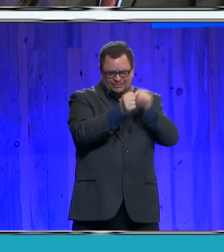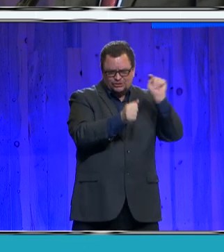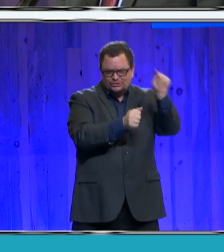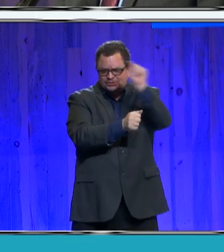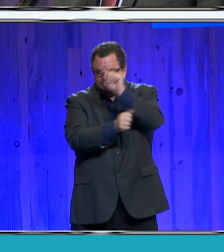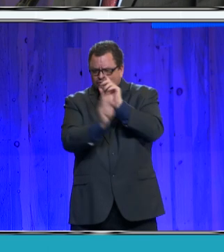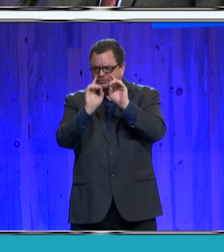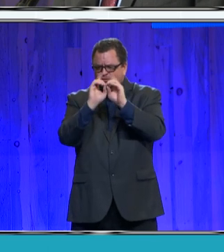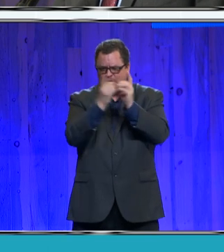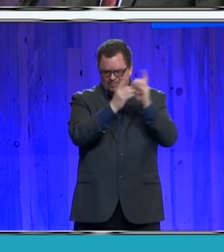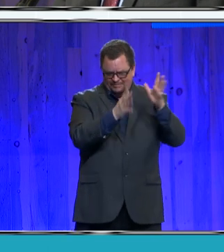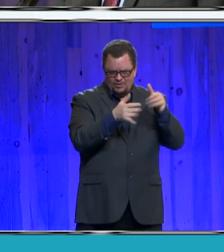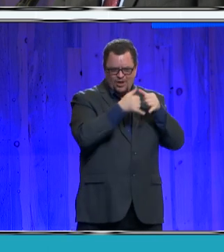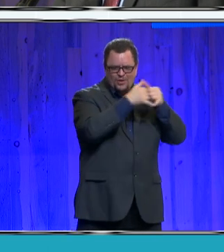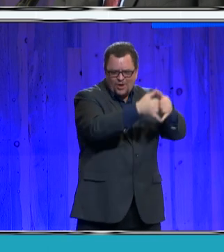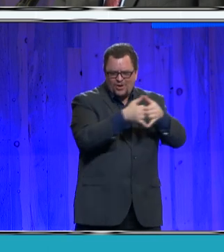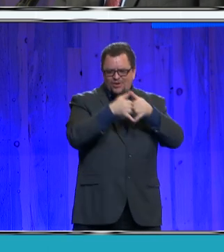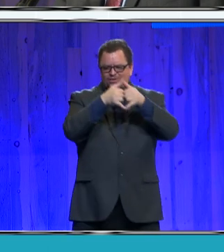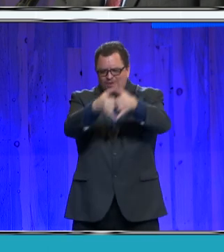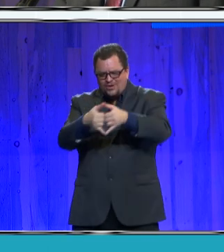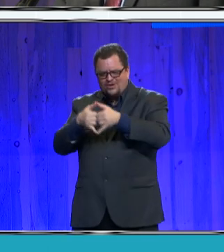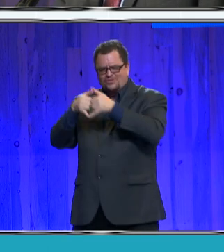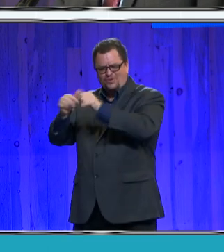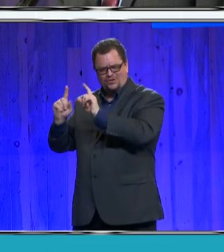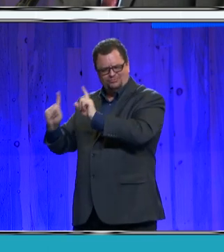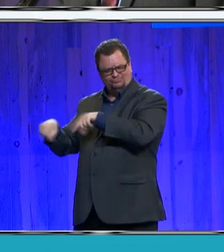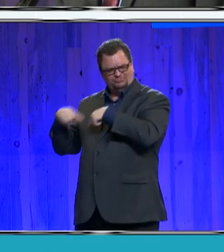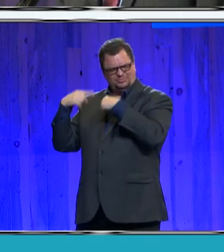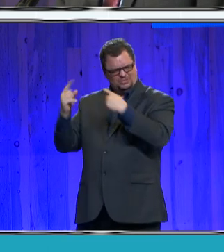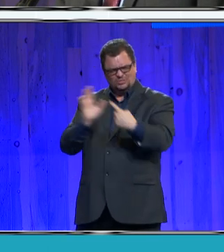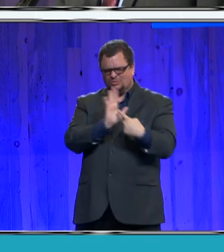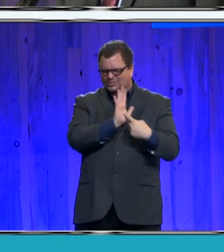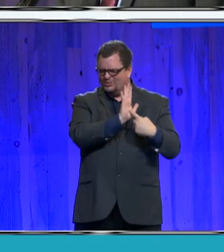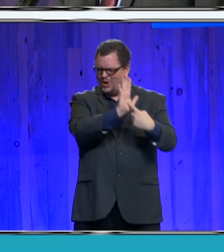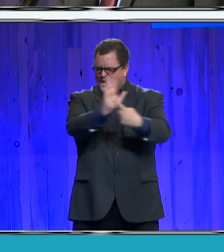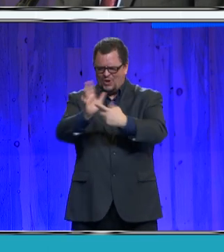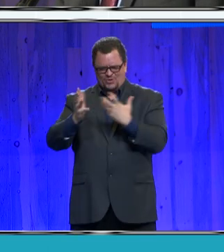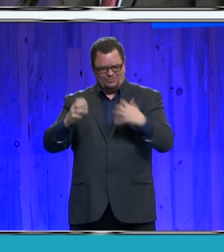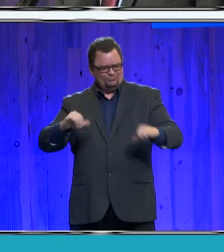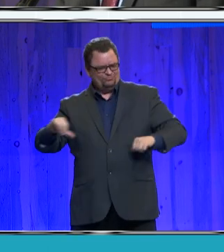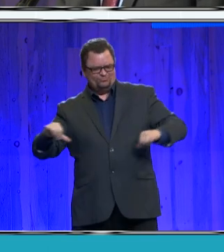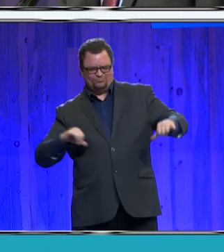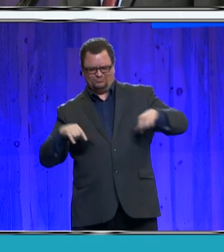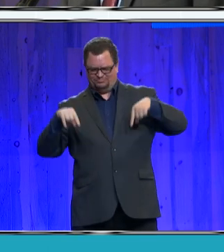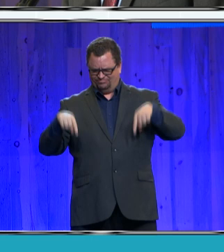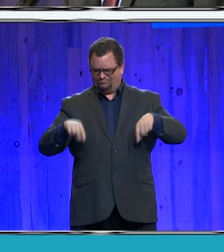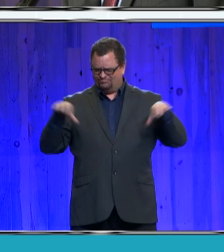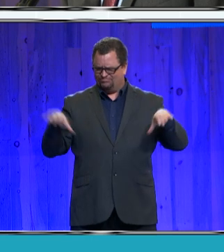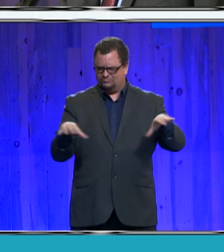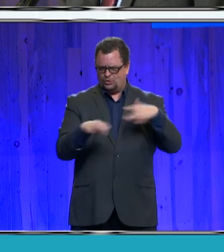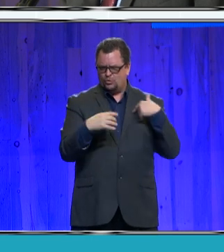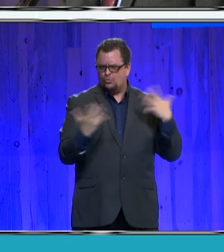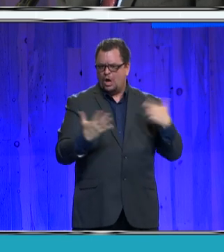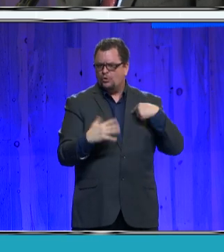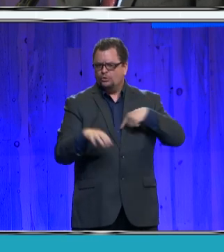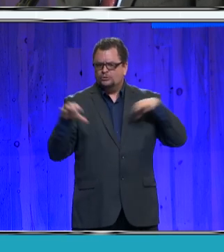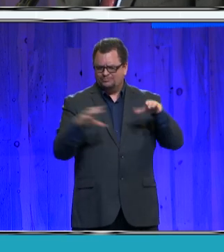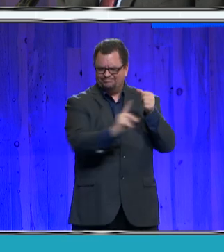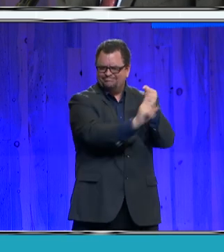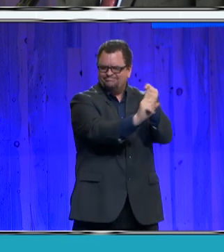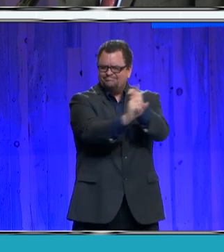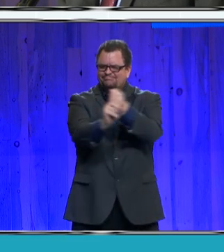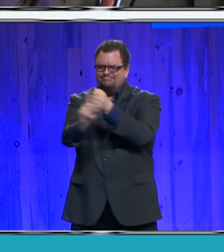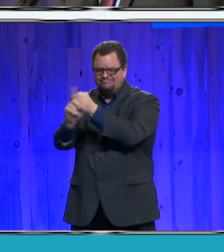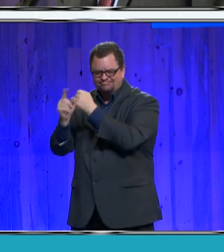over the last few years, showcasing the skills and impact of the work they do. Our region